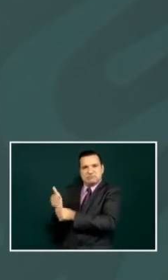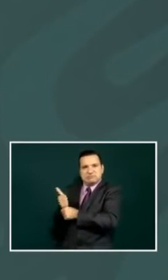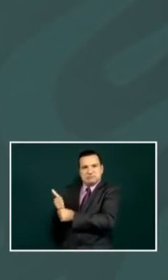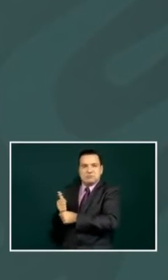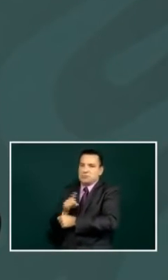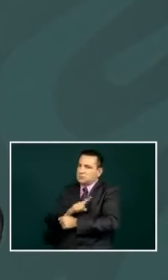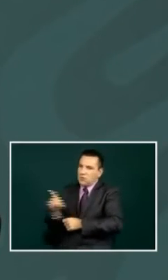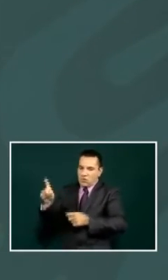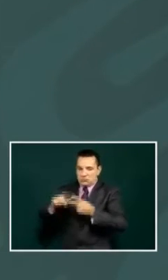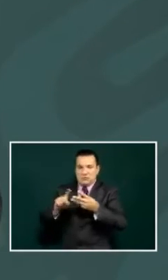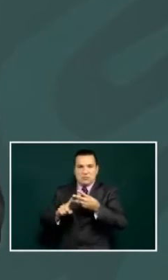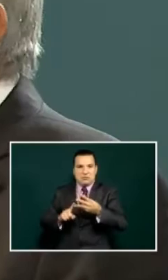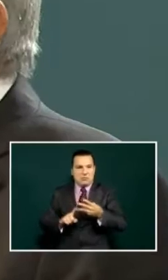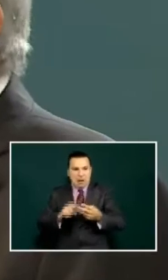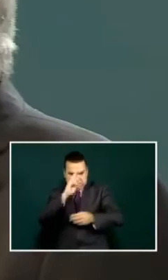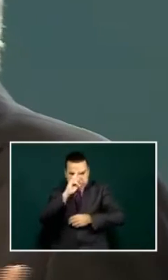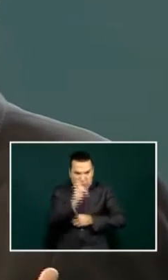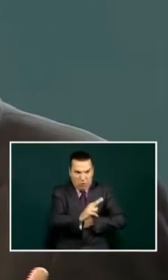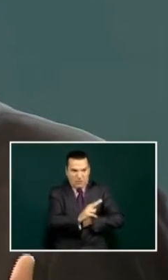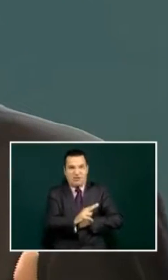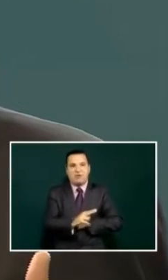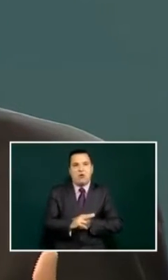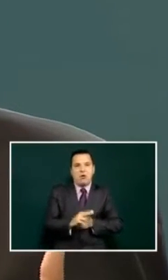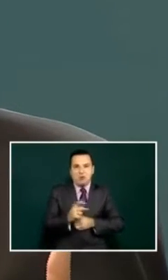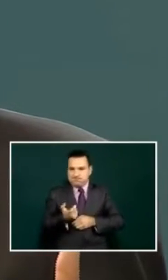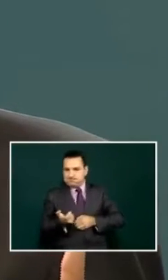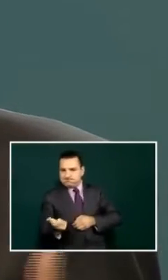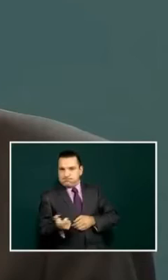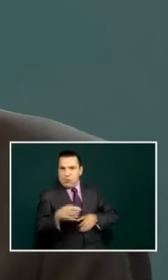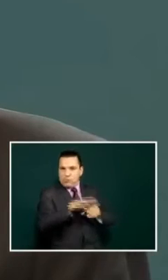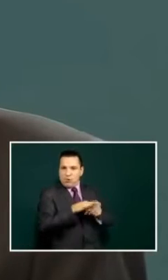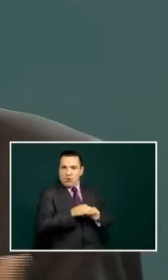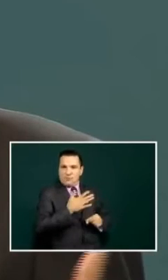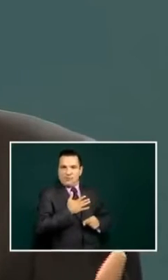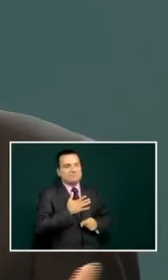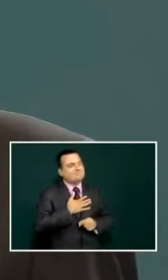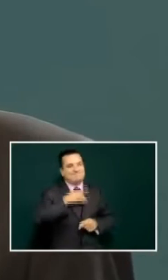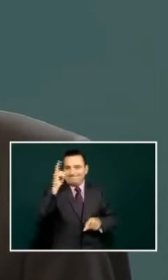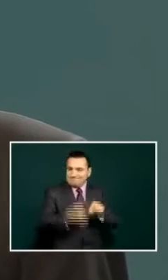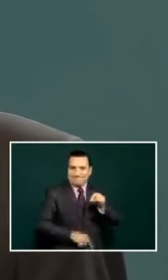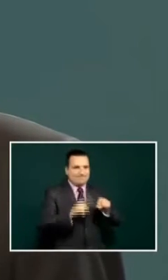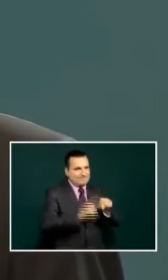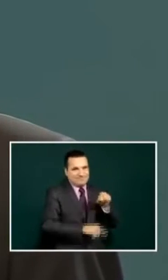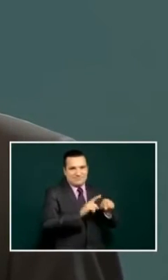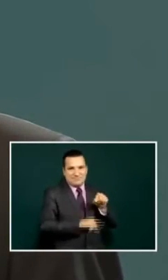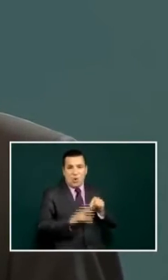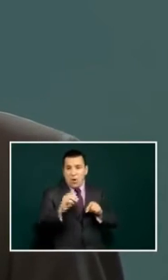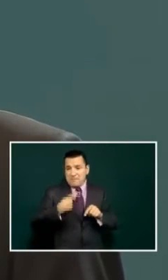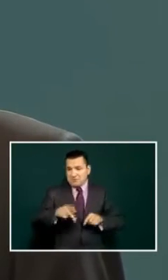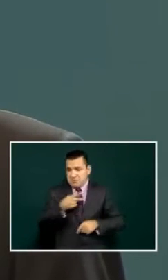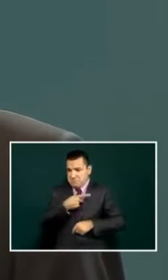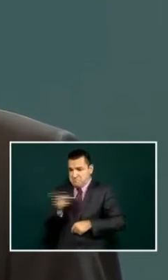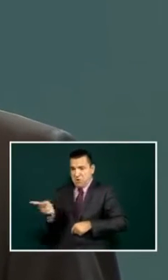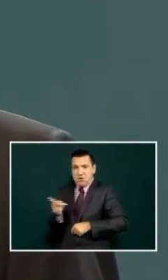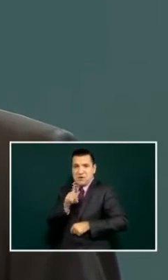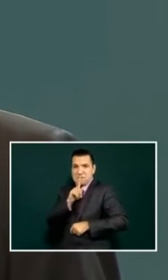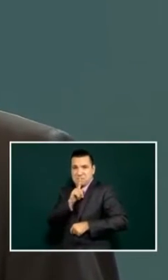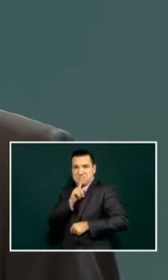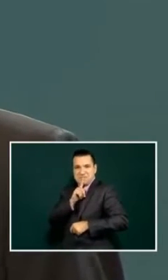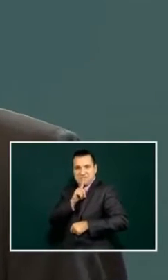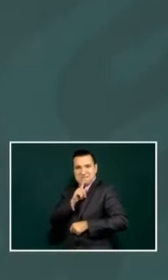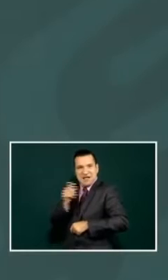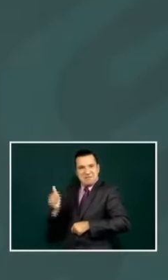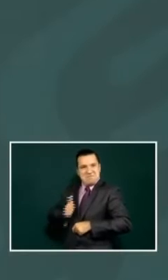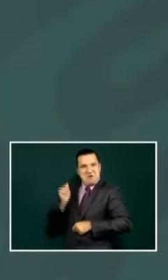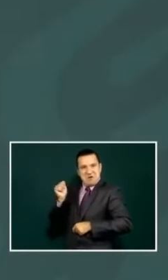manipulation no censoring no purchasing of votes no trafficking with the poverty of